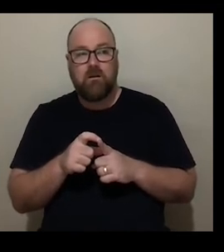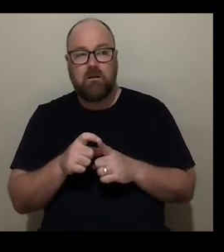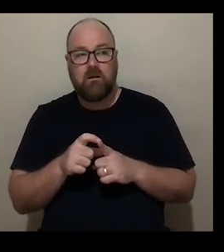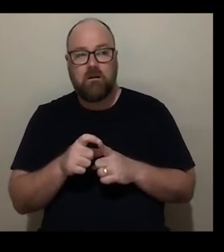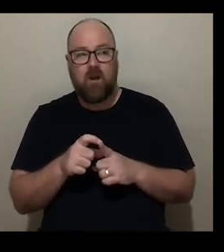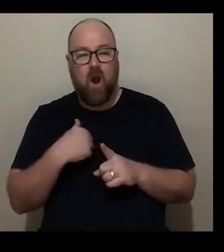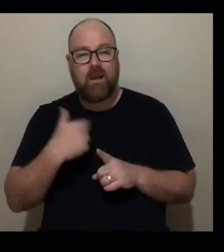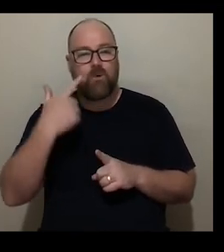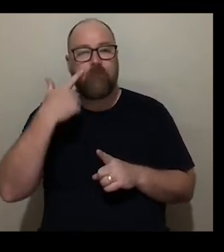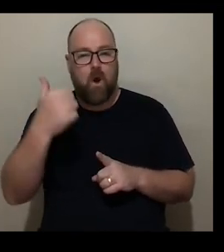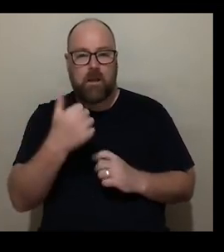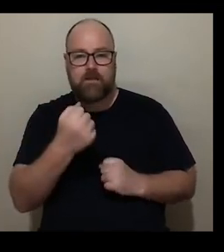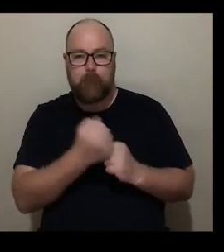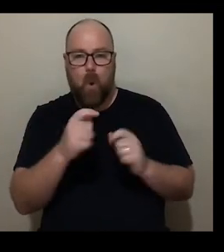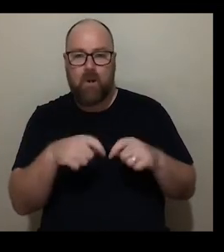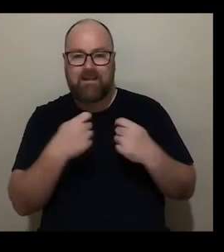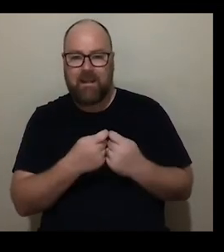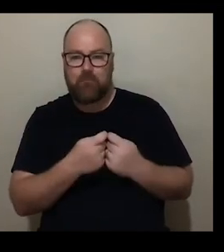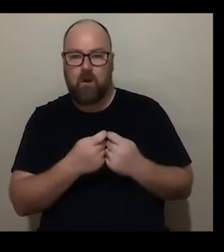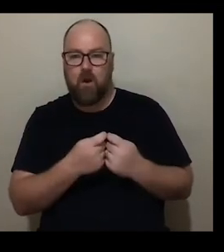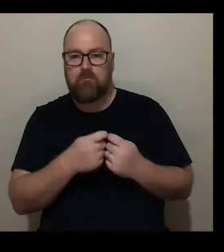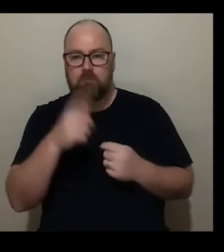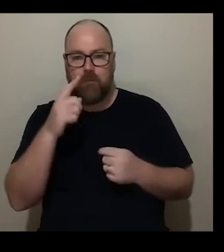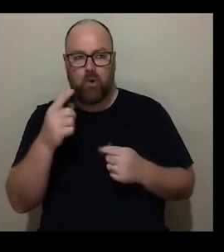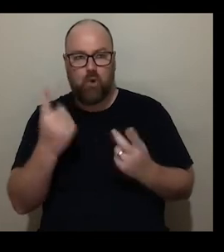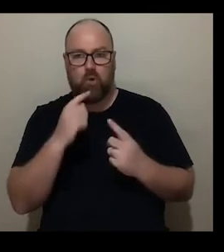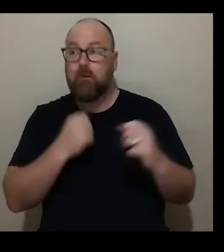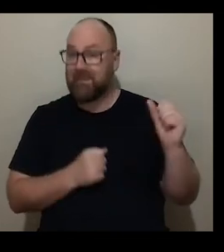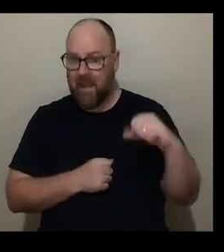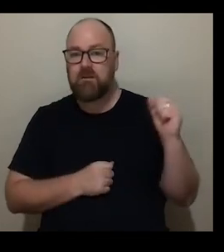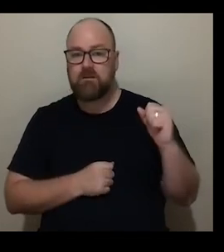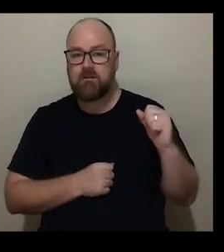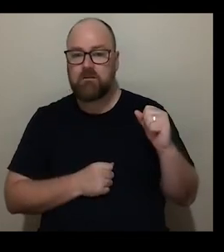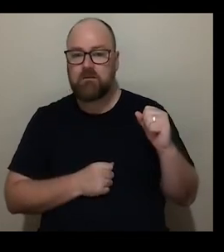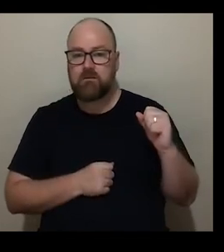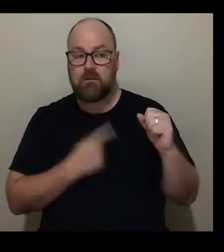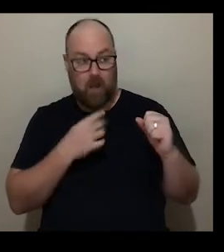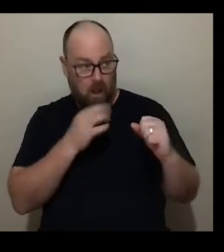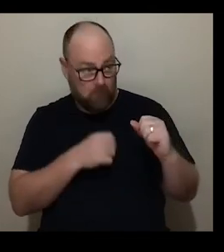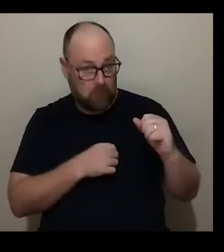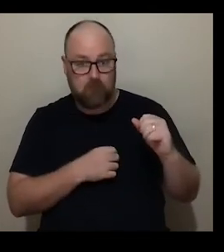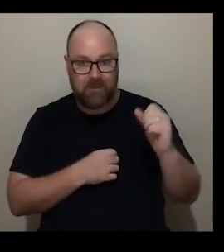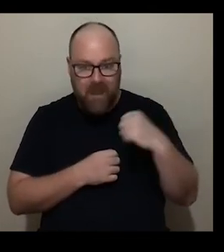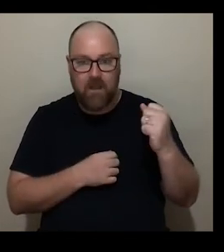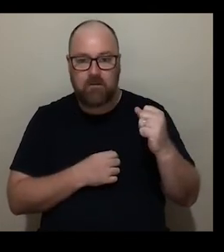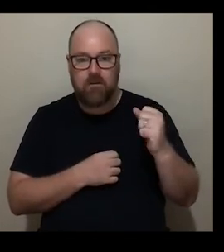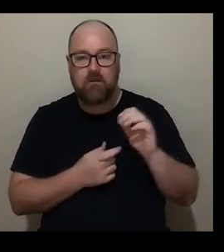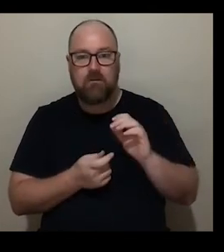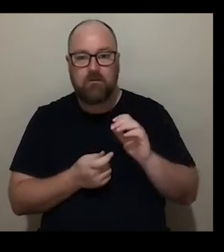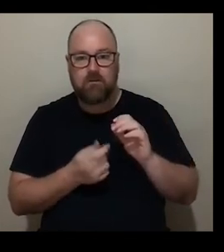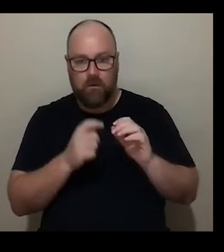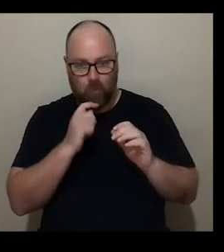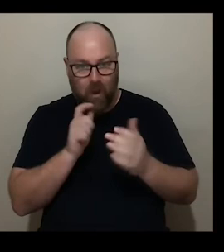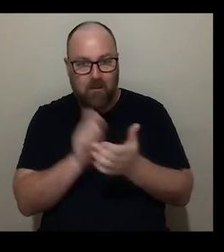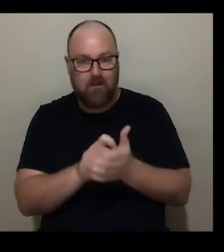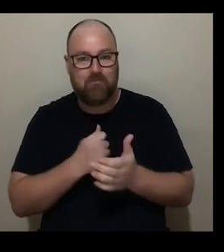team that would go well yeah sure yeah we'll will it will support you we'll commission this project